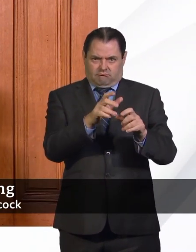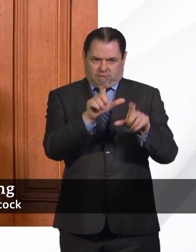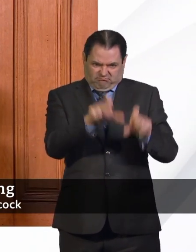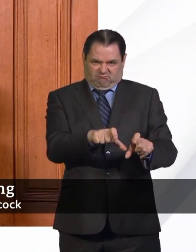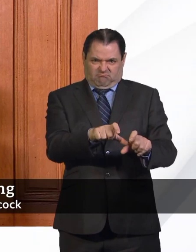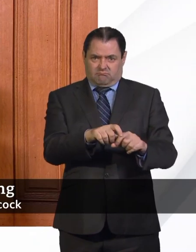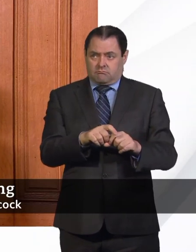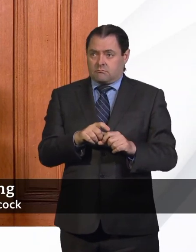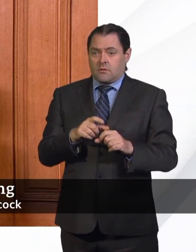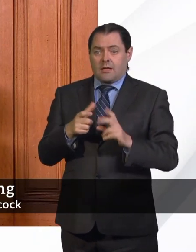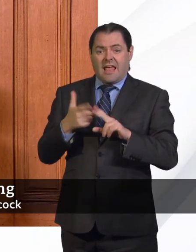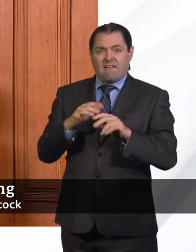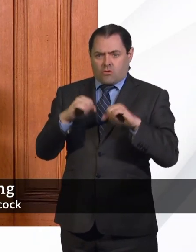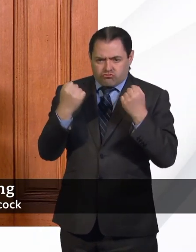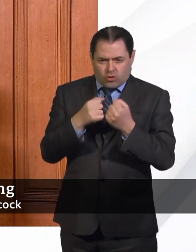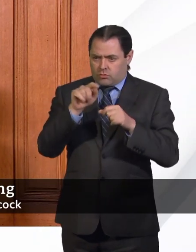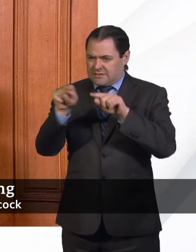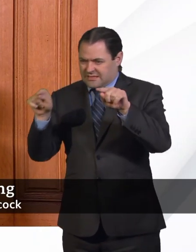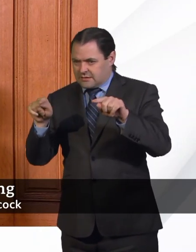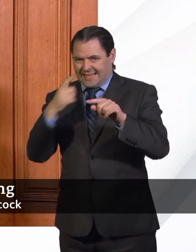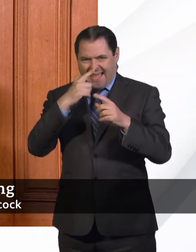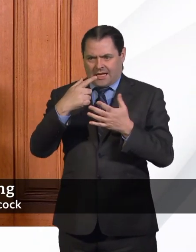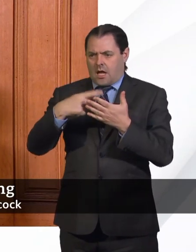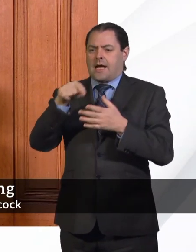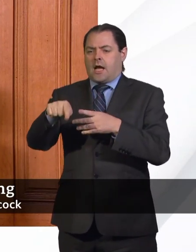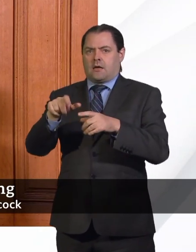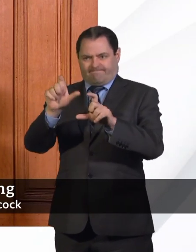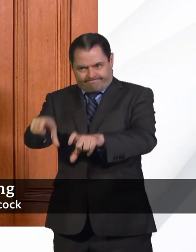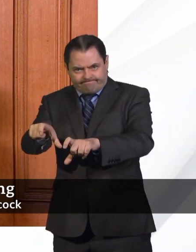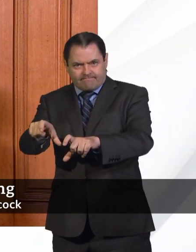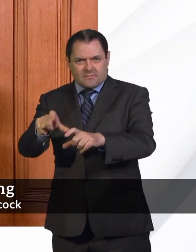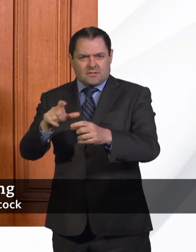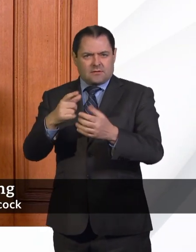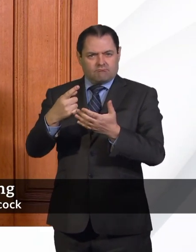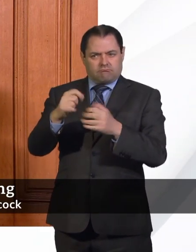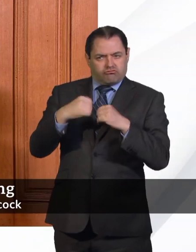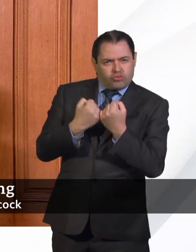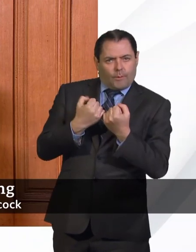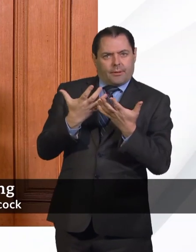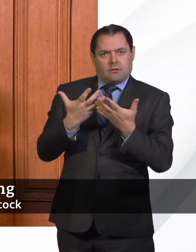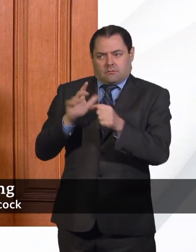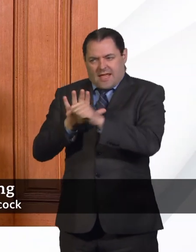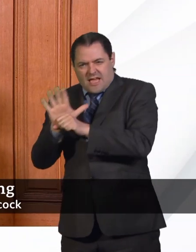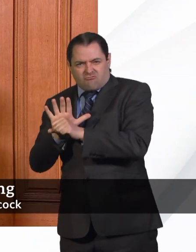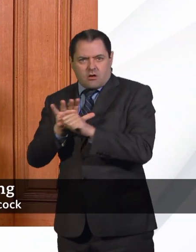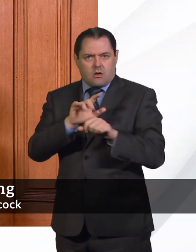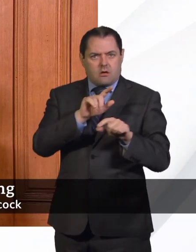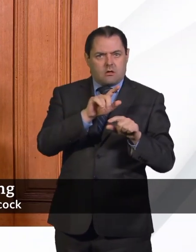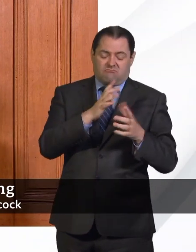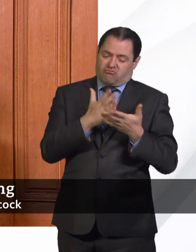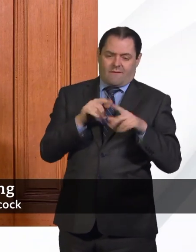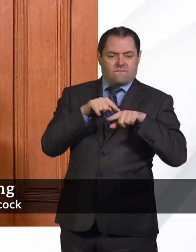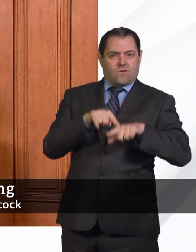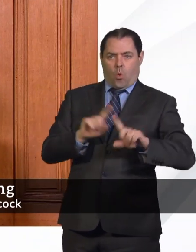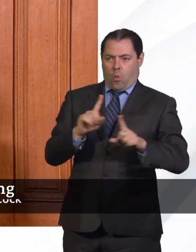more widely in particular groups, then there would be different measures that could be taken. So it would be in response to the way in